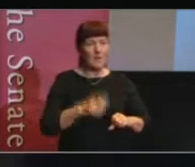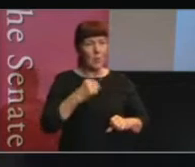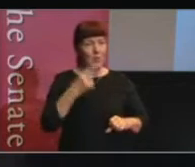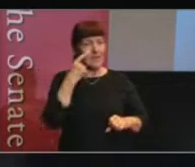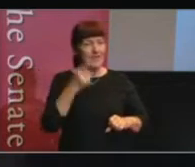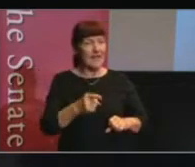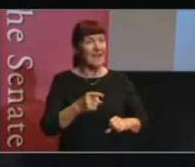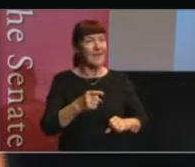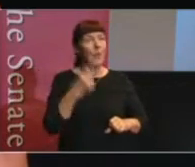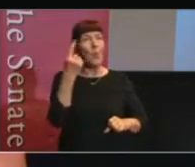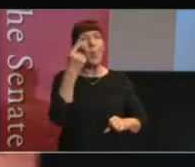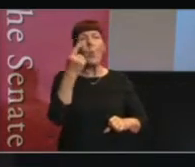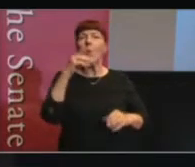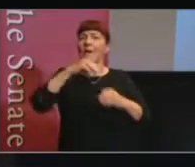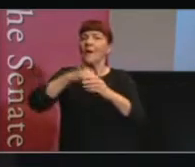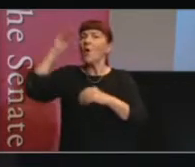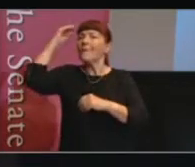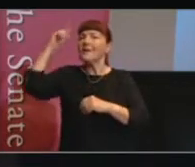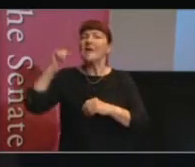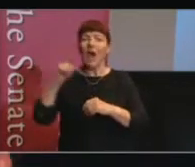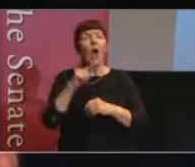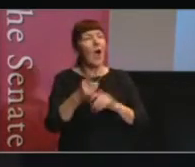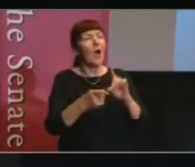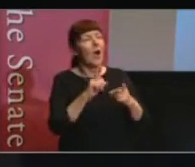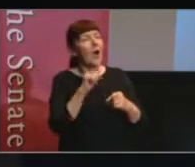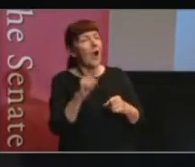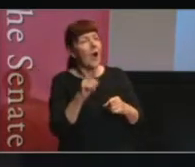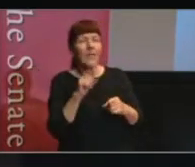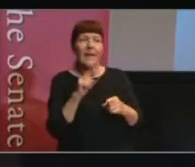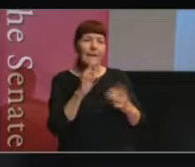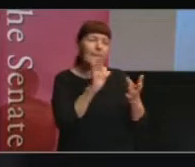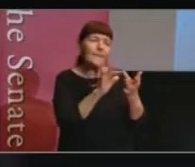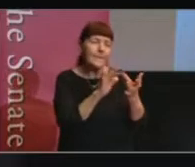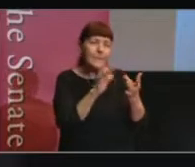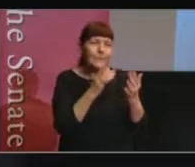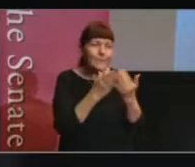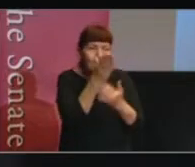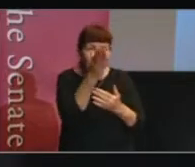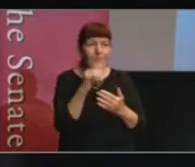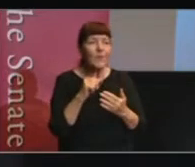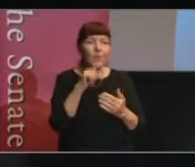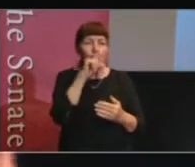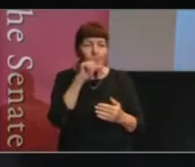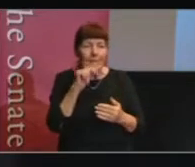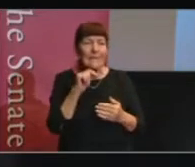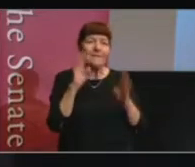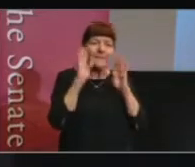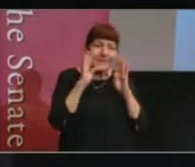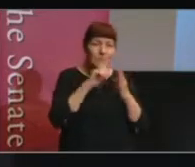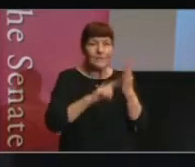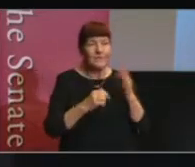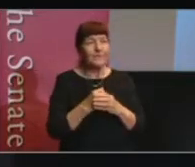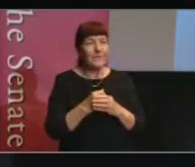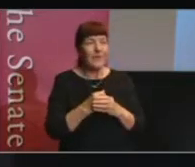and they can engage through social media. Now, the problem is, do you end up getting